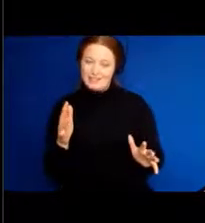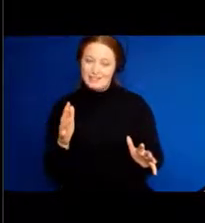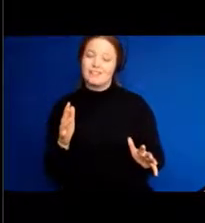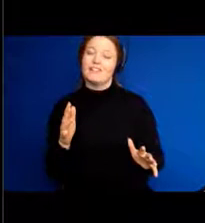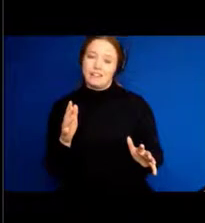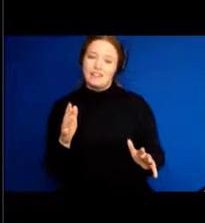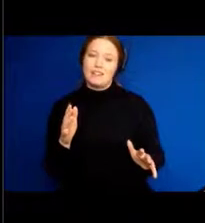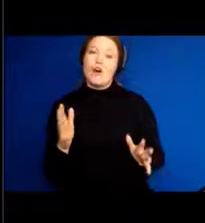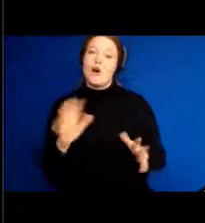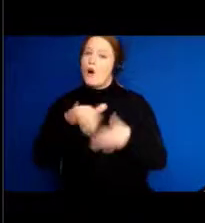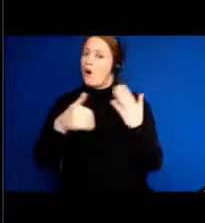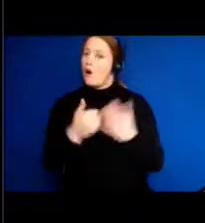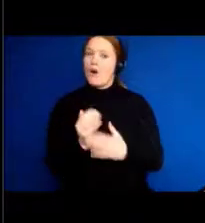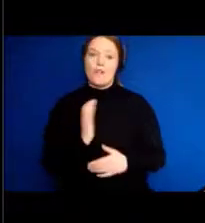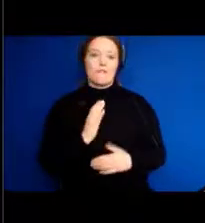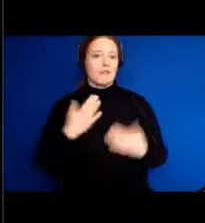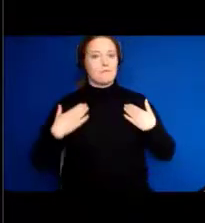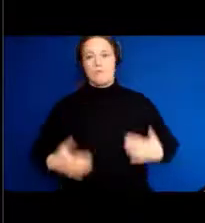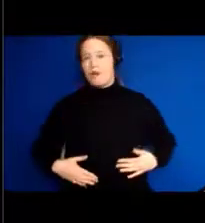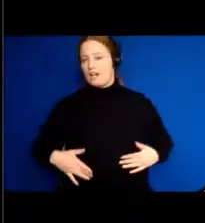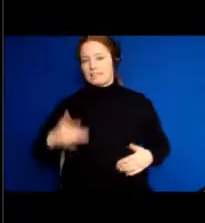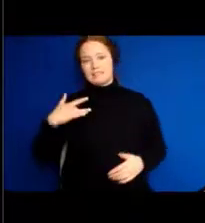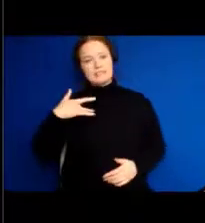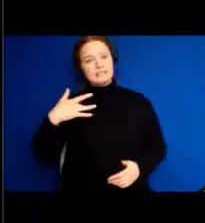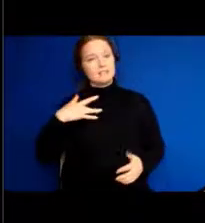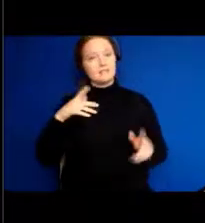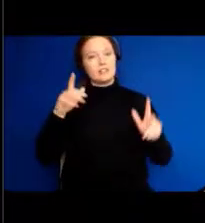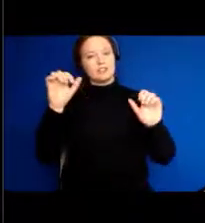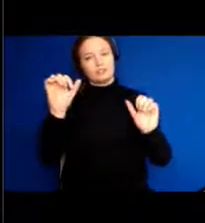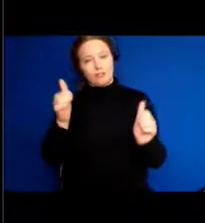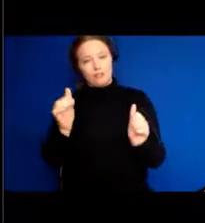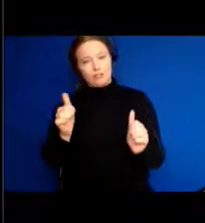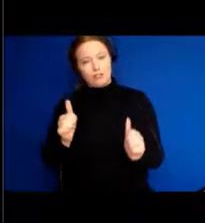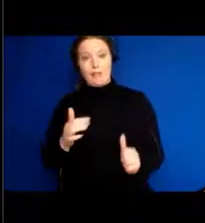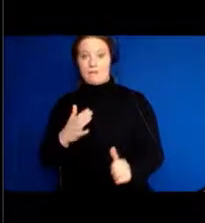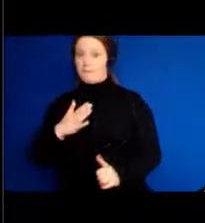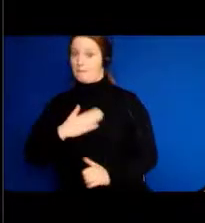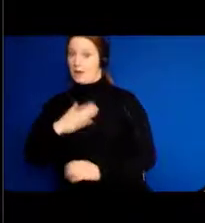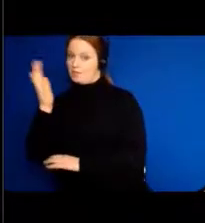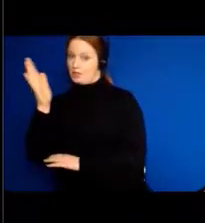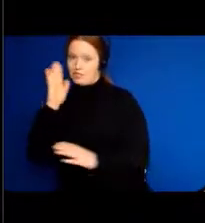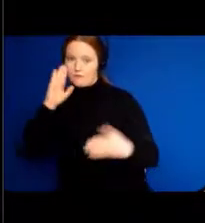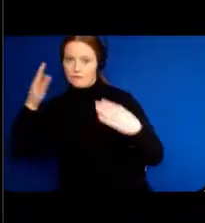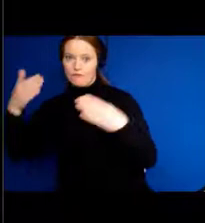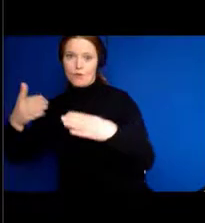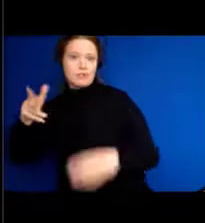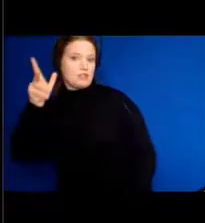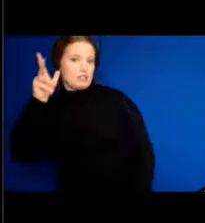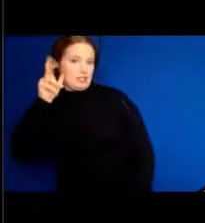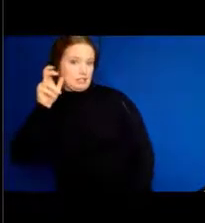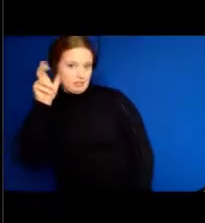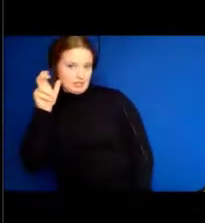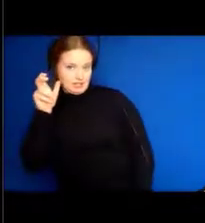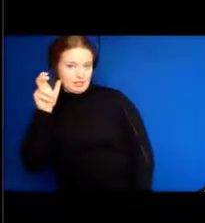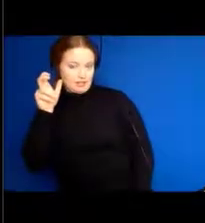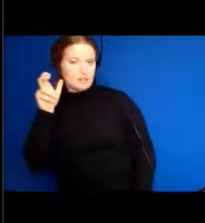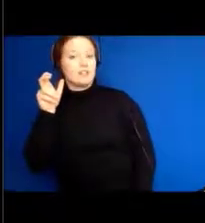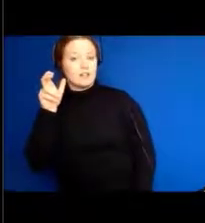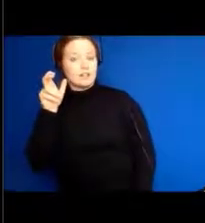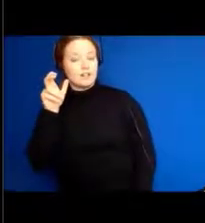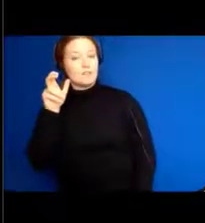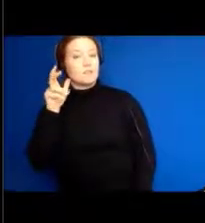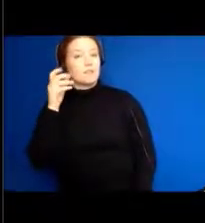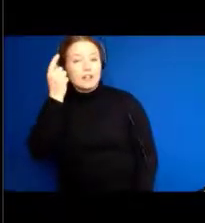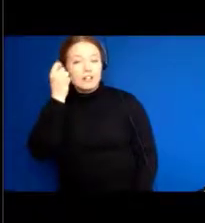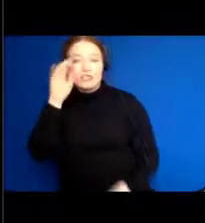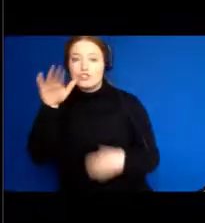bring home that everything is connected, and that all of this is connected to the rest of our health, and also to our brain, and how